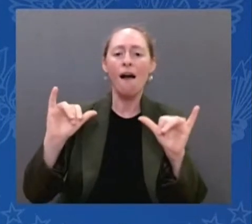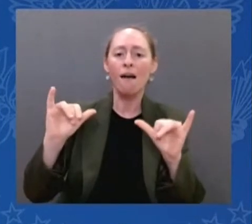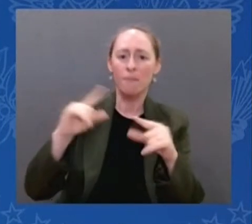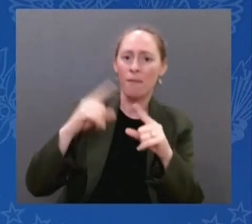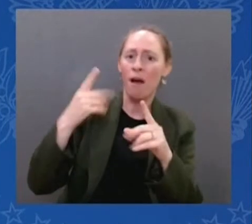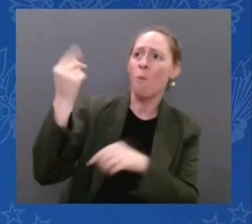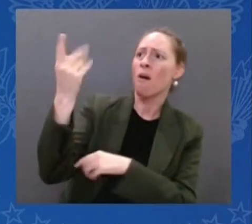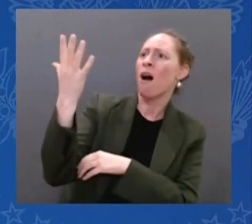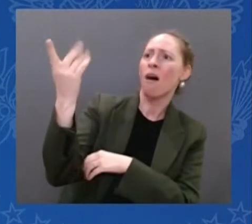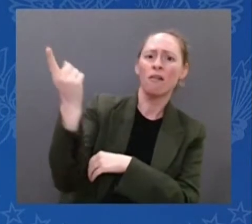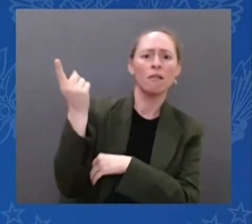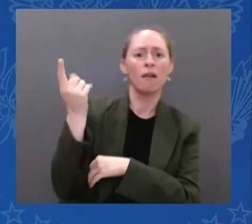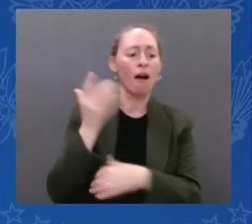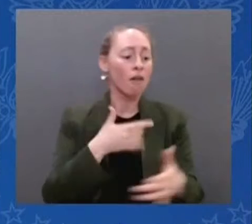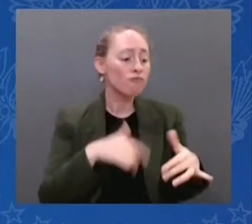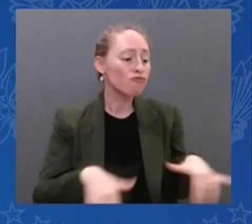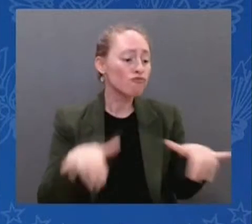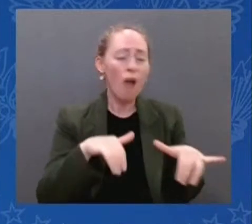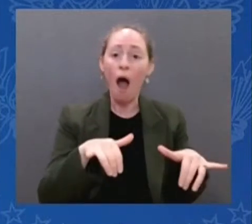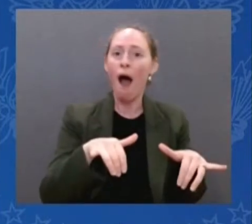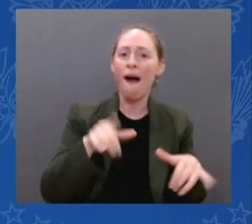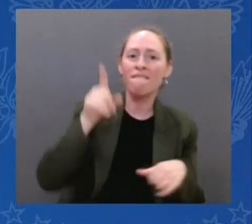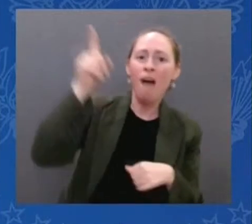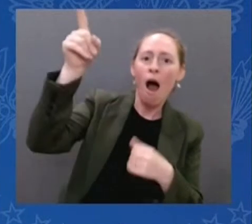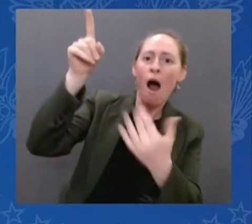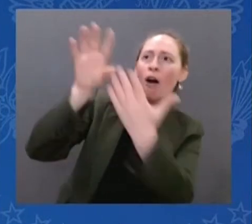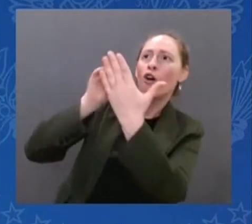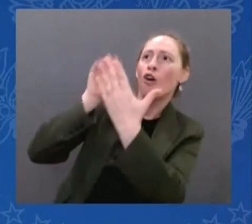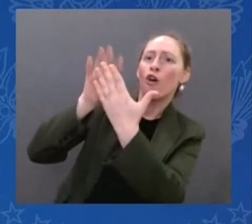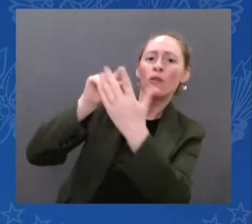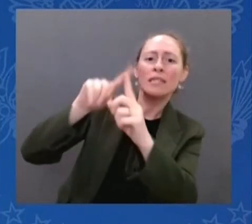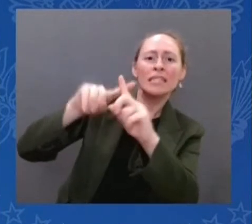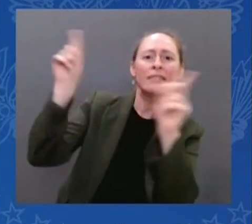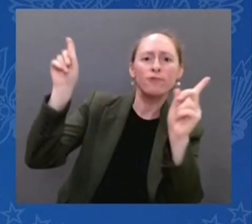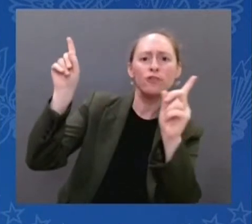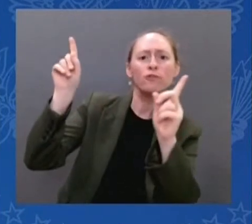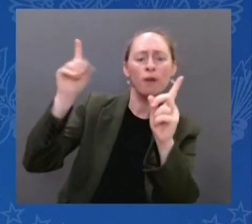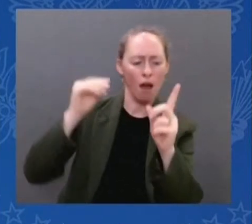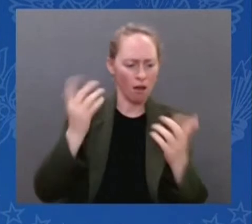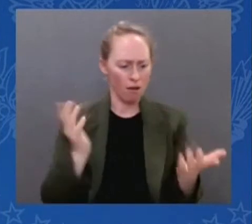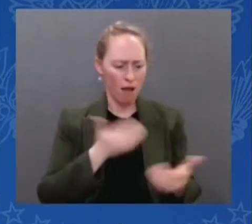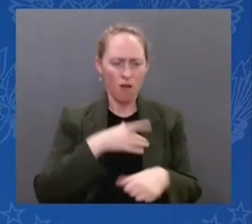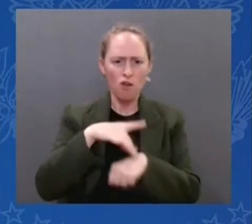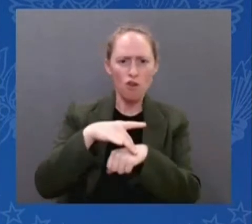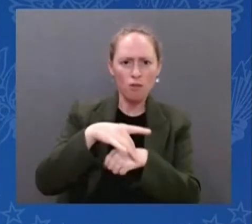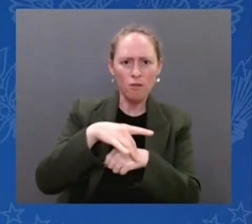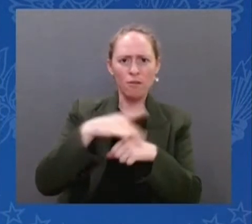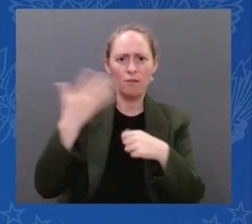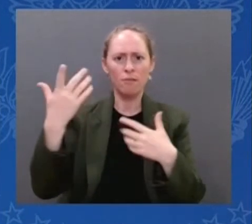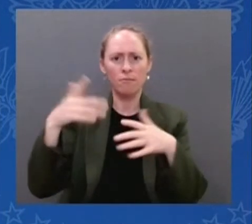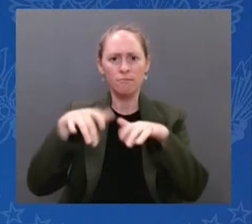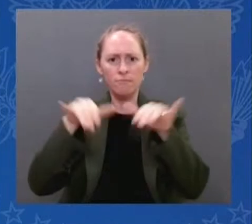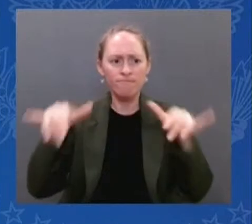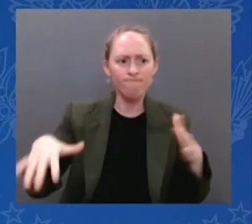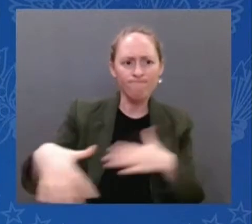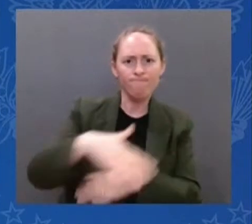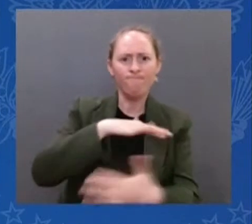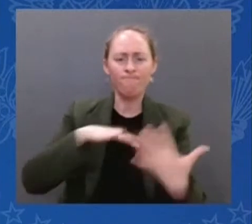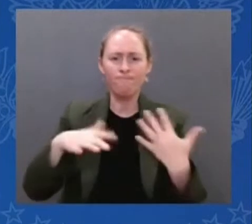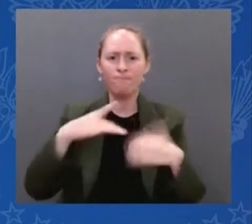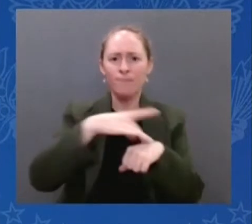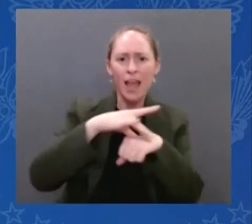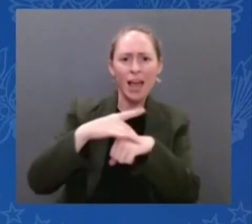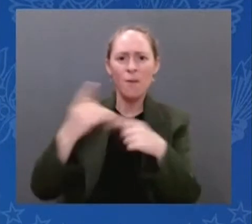launched last year. That's why the federal government must invest, must invest in science and technology more than we have in the past.